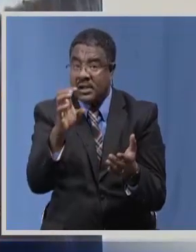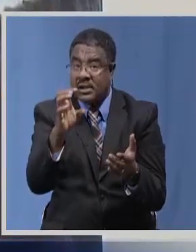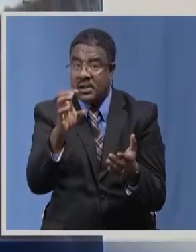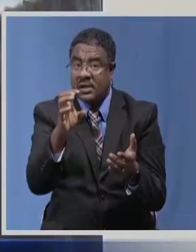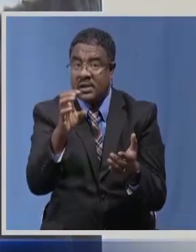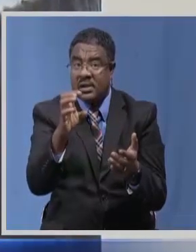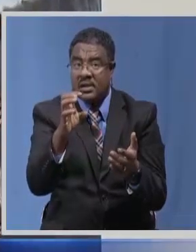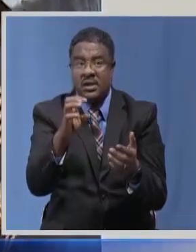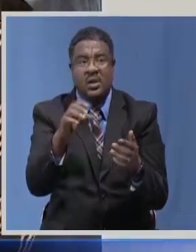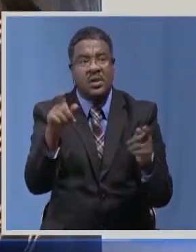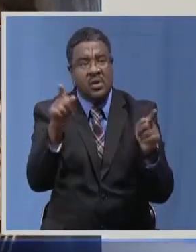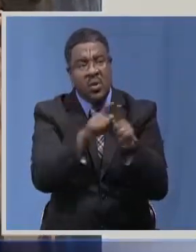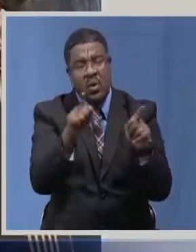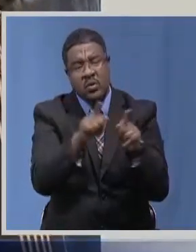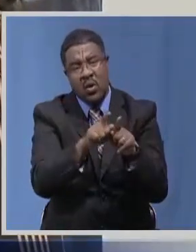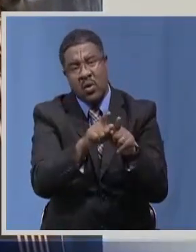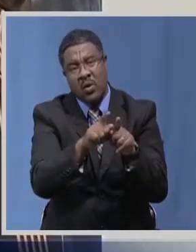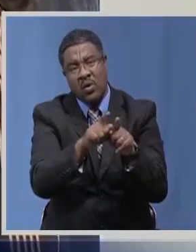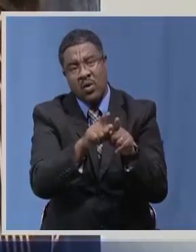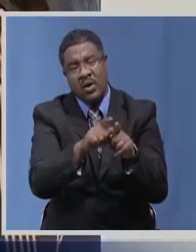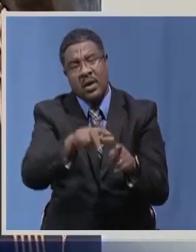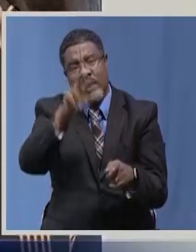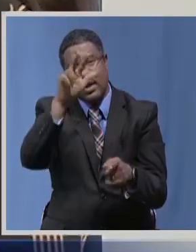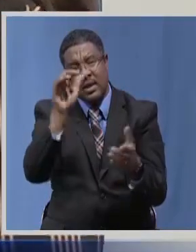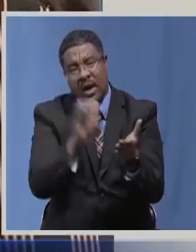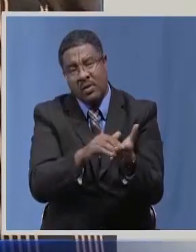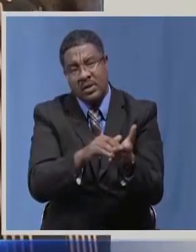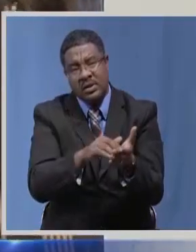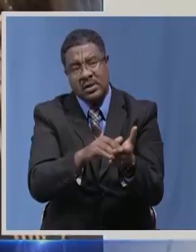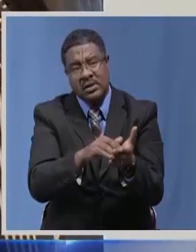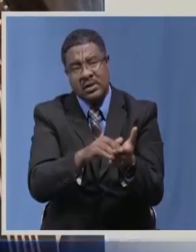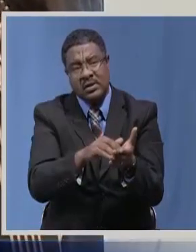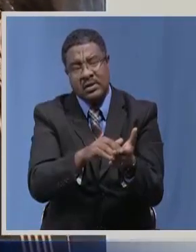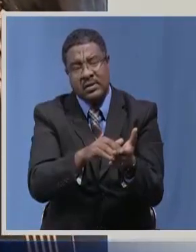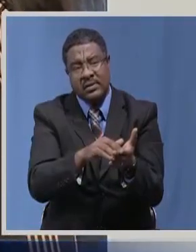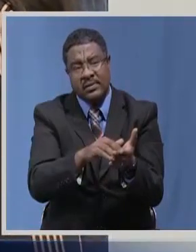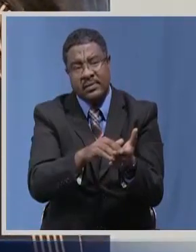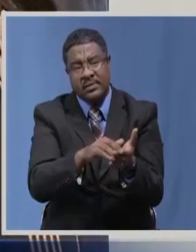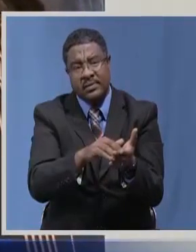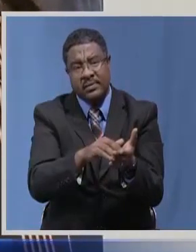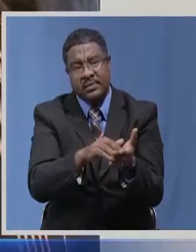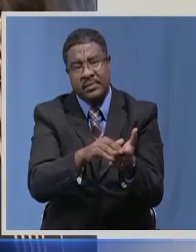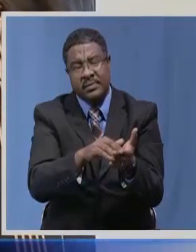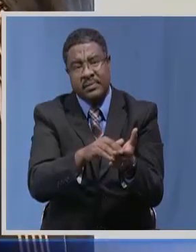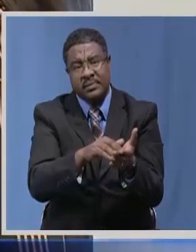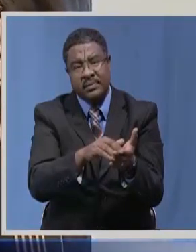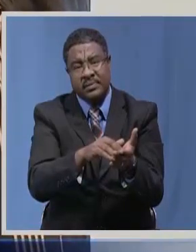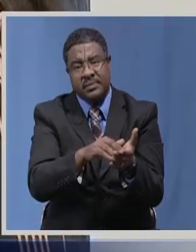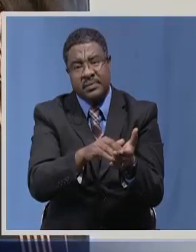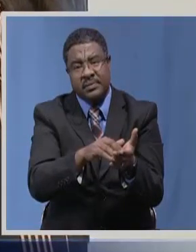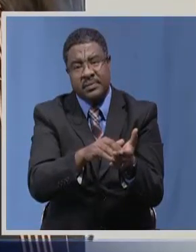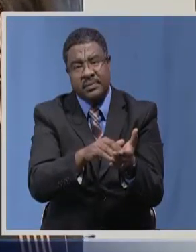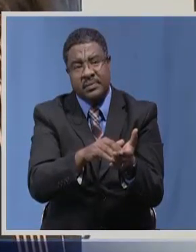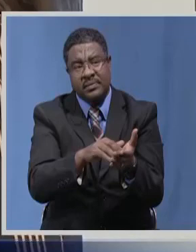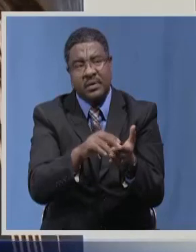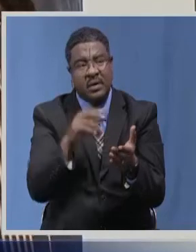as well as 3,000 single-serve single-serve packets of HEPs as well and the reason why we are